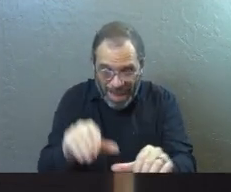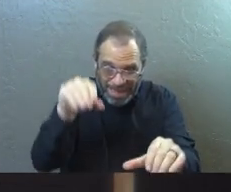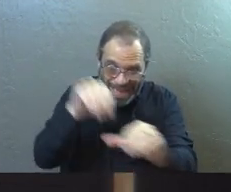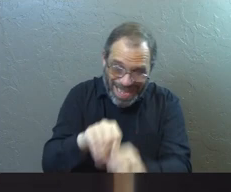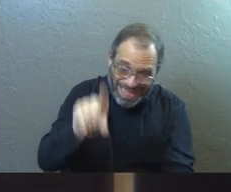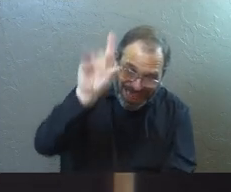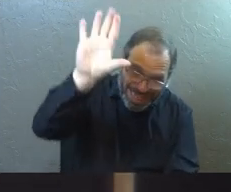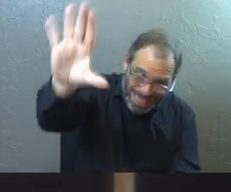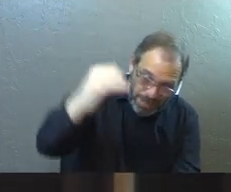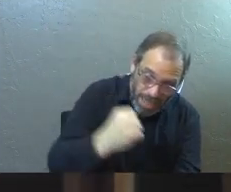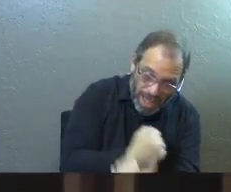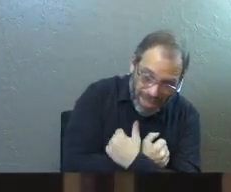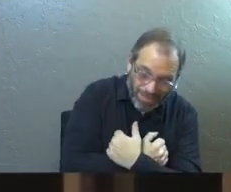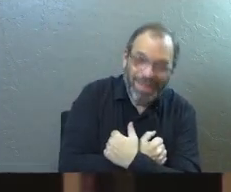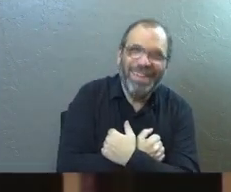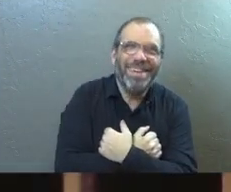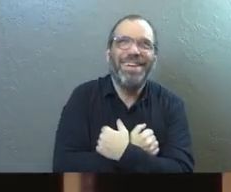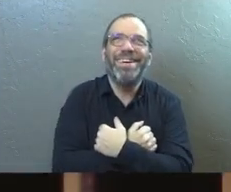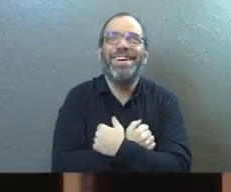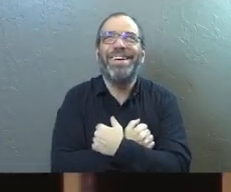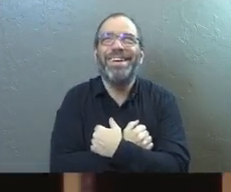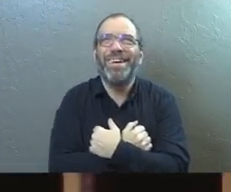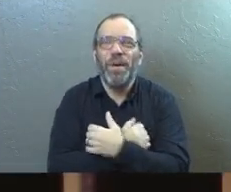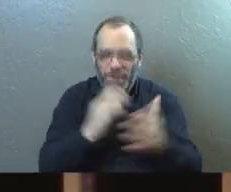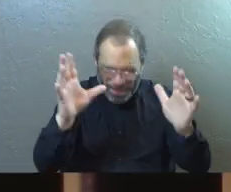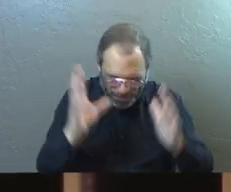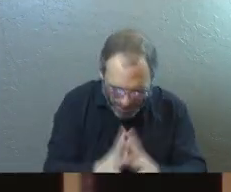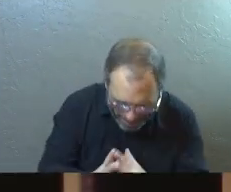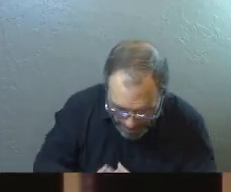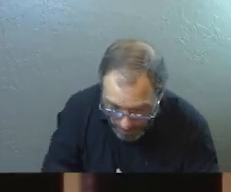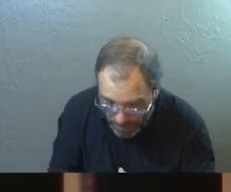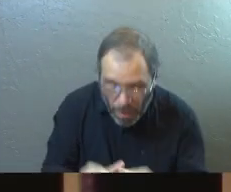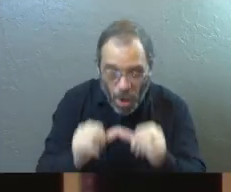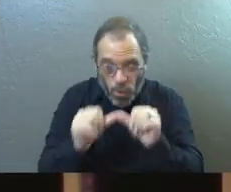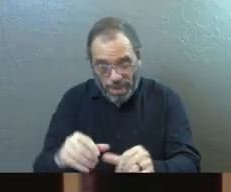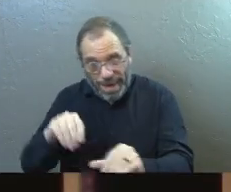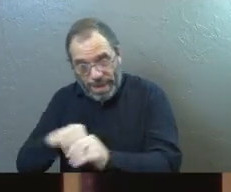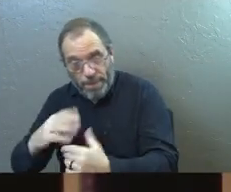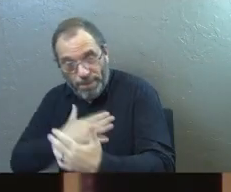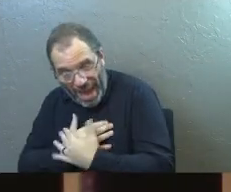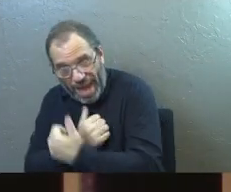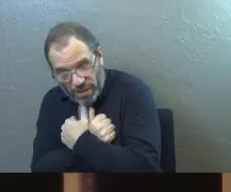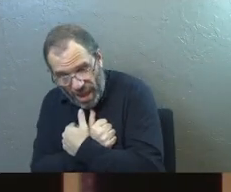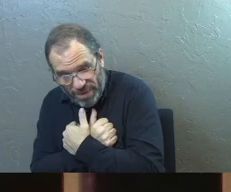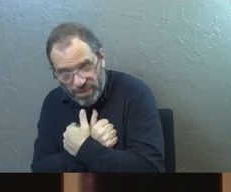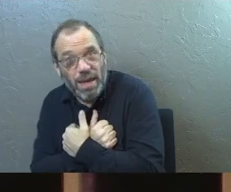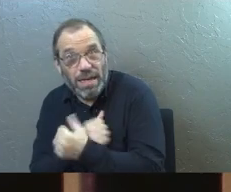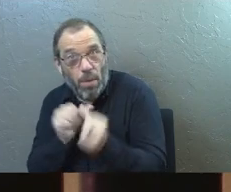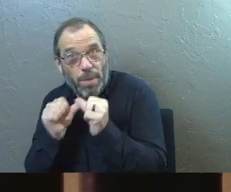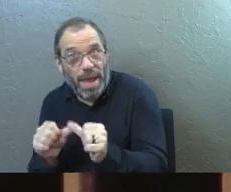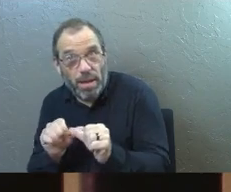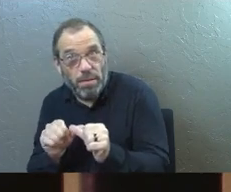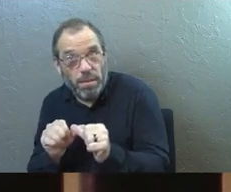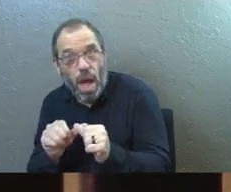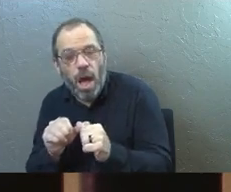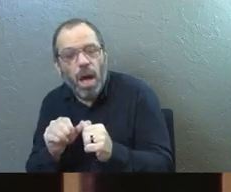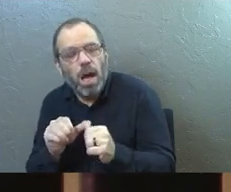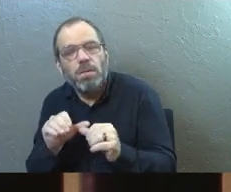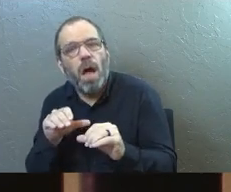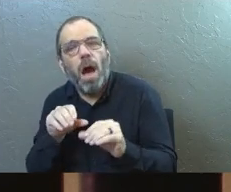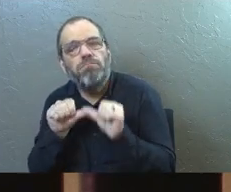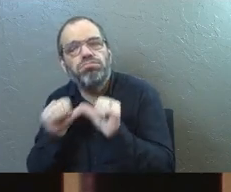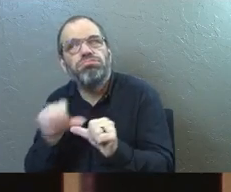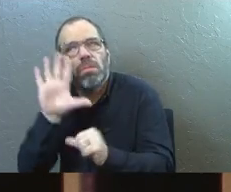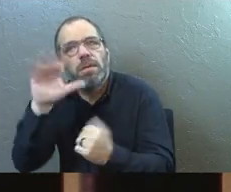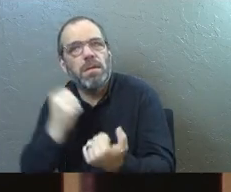in his love. So it's an interesting thing. So he says, remain in my love. So we're not just remaining anymore. We're remaining